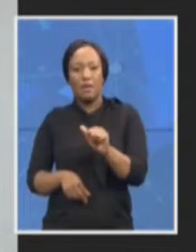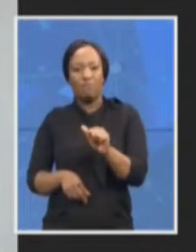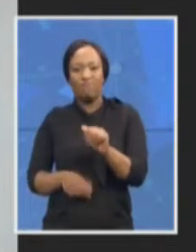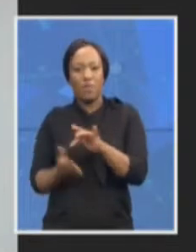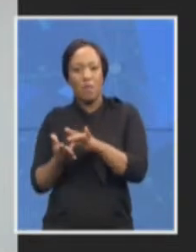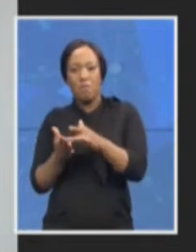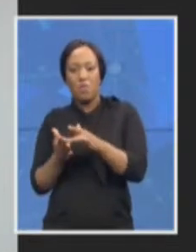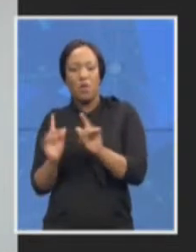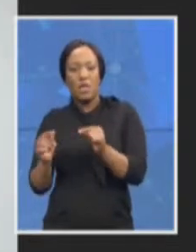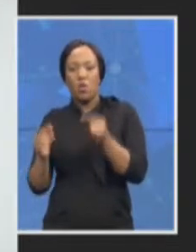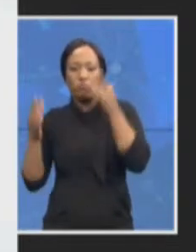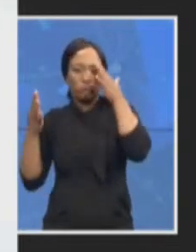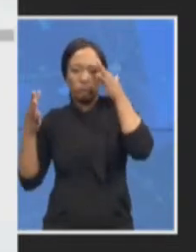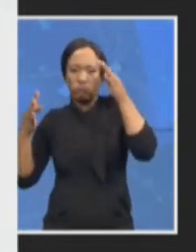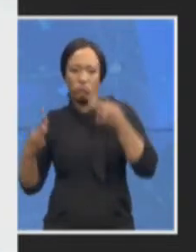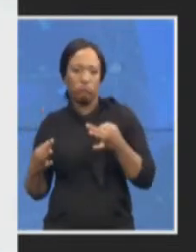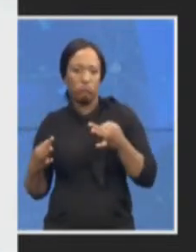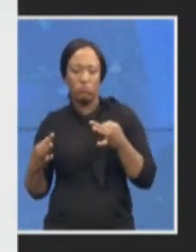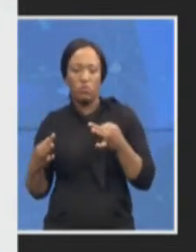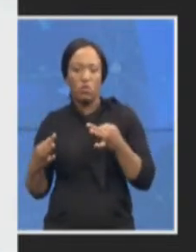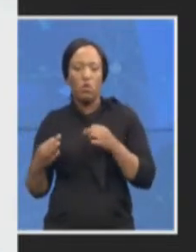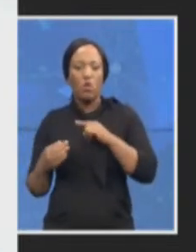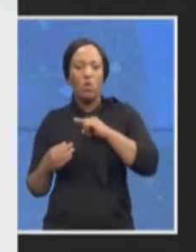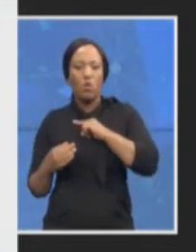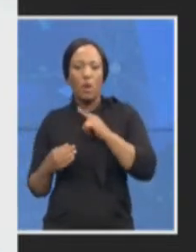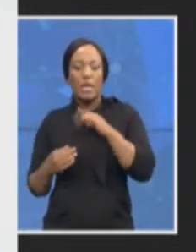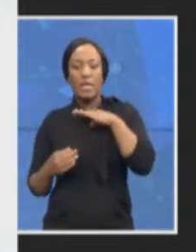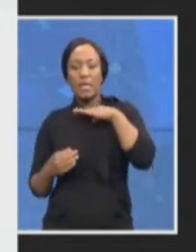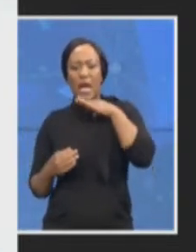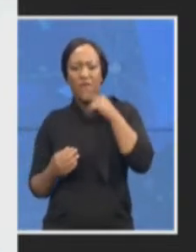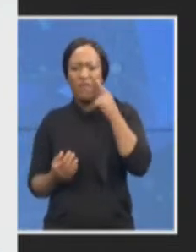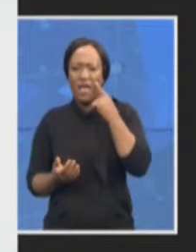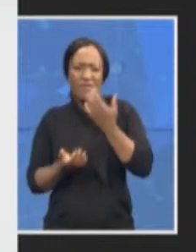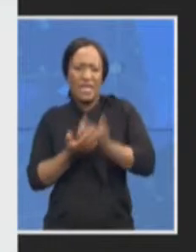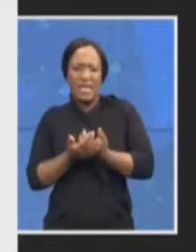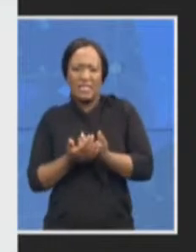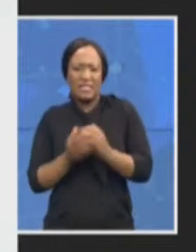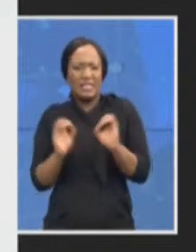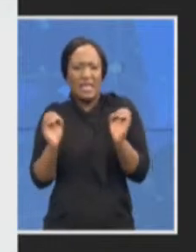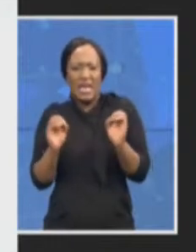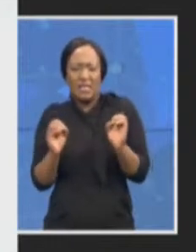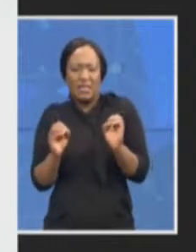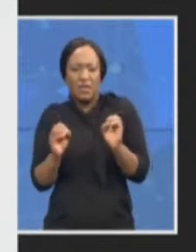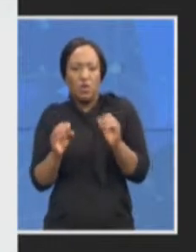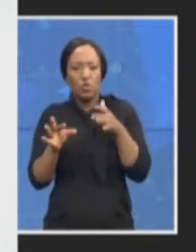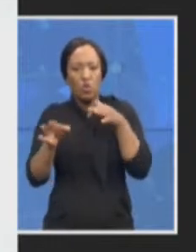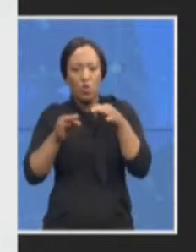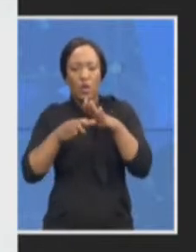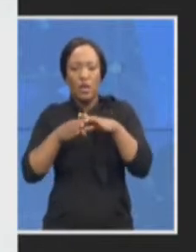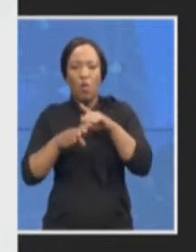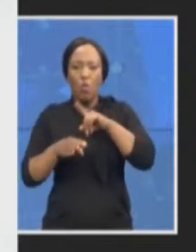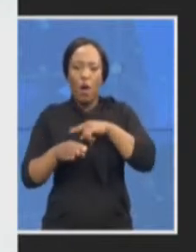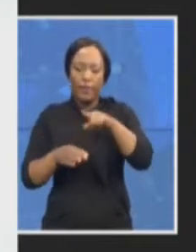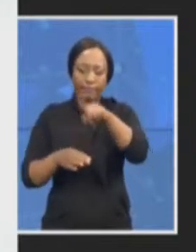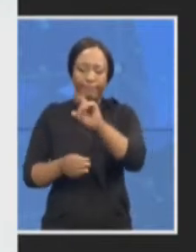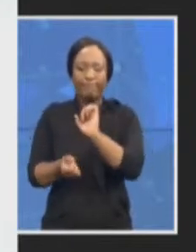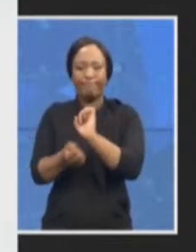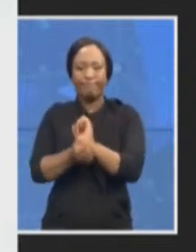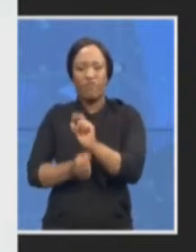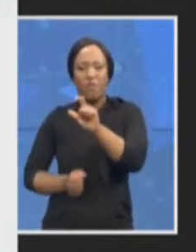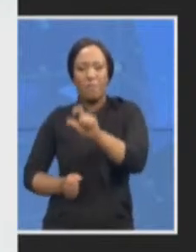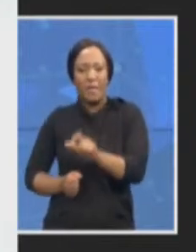there was not sufficient evidence to justify a prosecution of any individual in relation to those